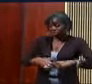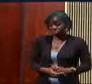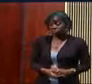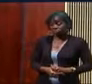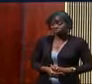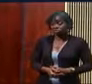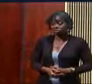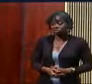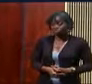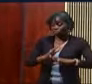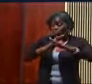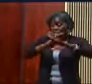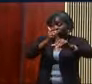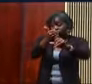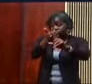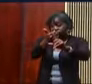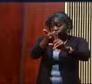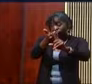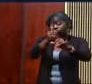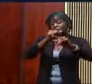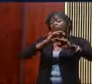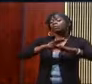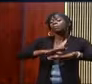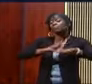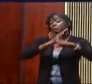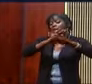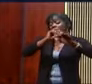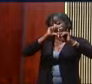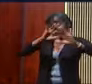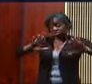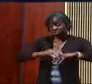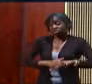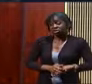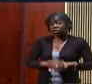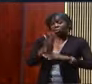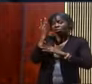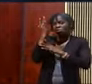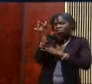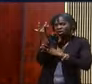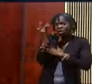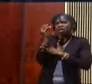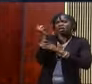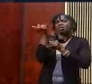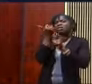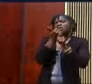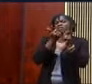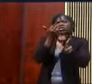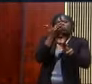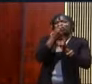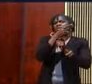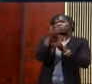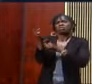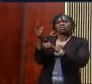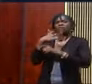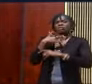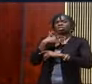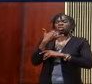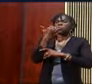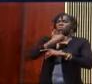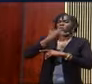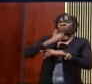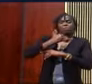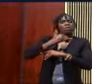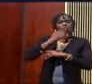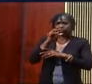you are in your way, then everything and everyone else will appear to be in your way. That's Henry